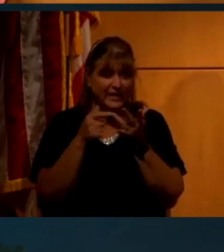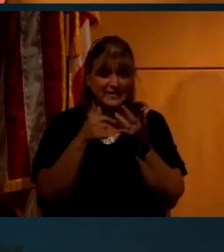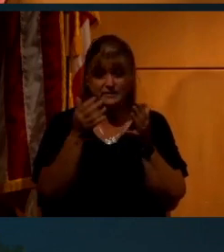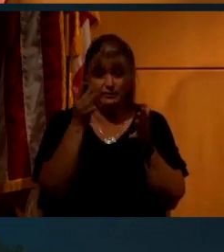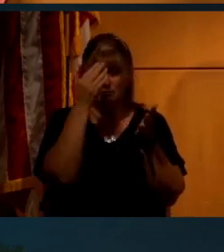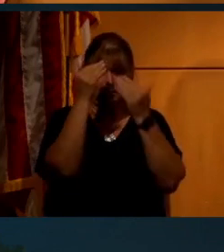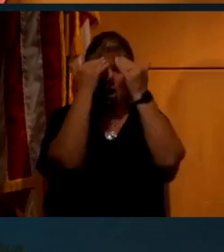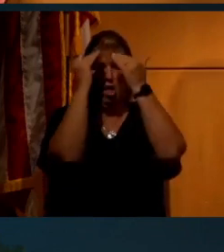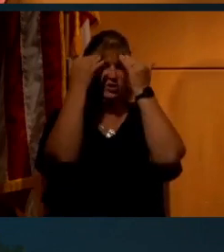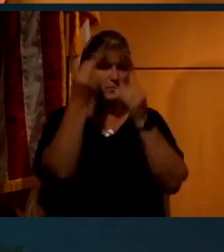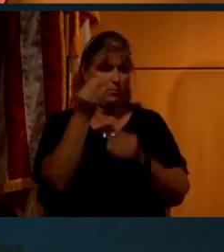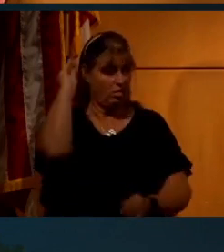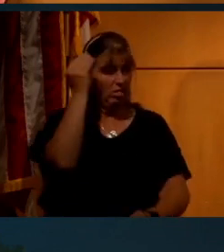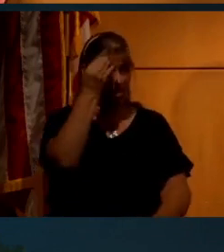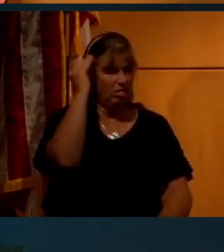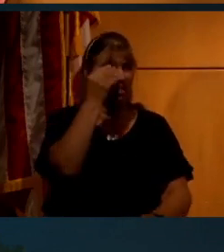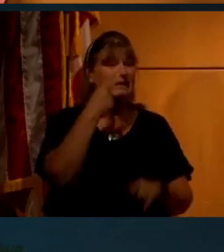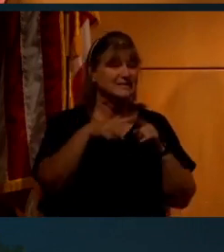fingertips.